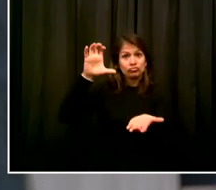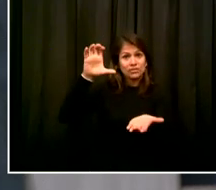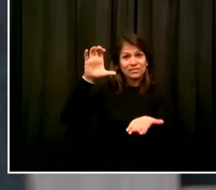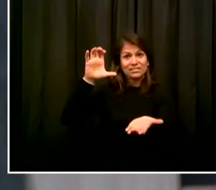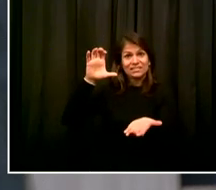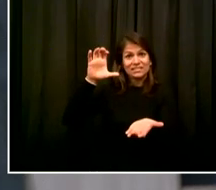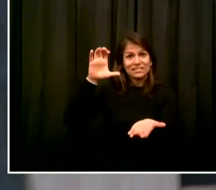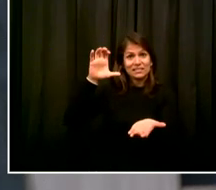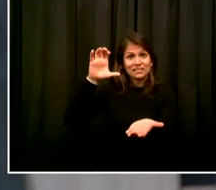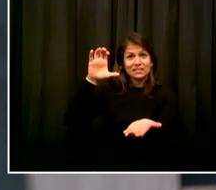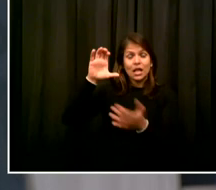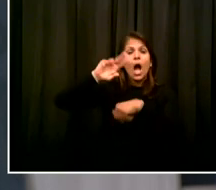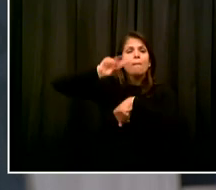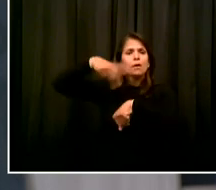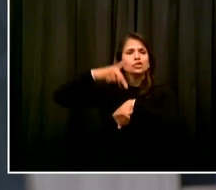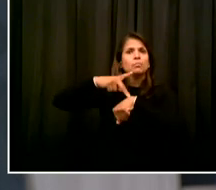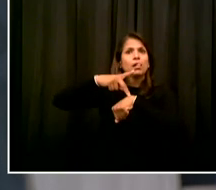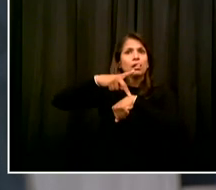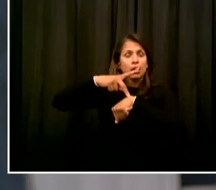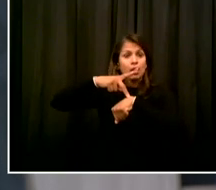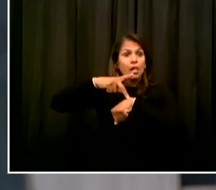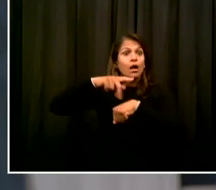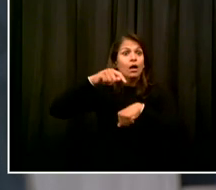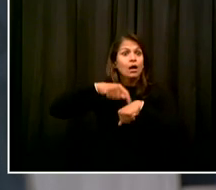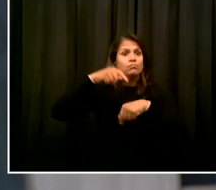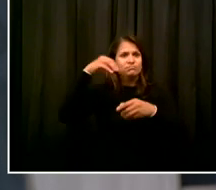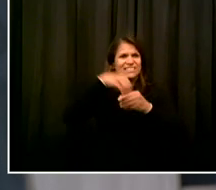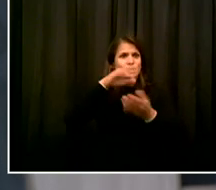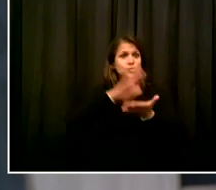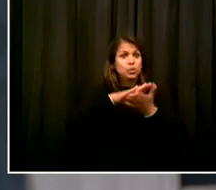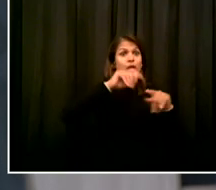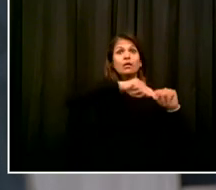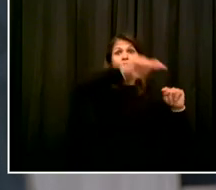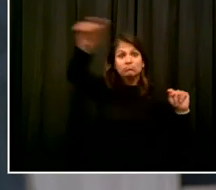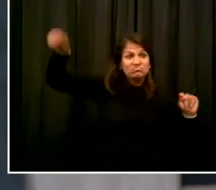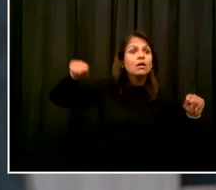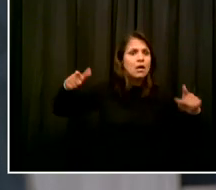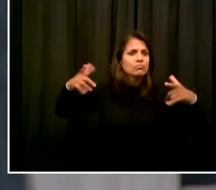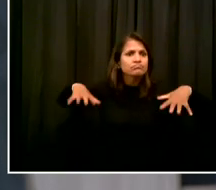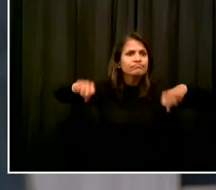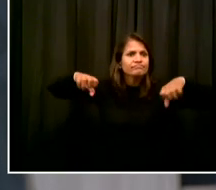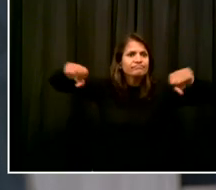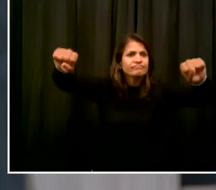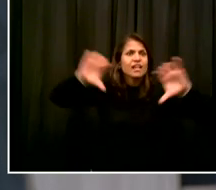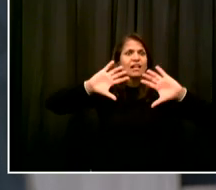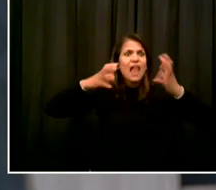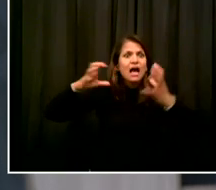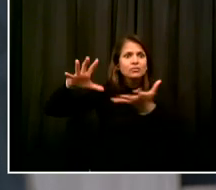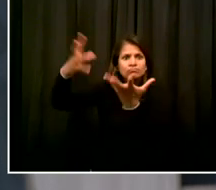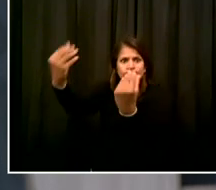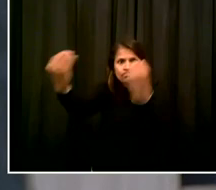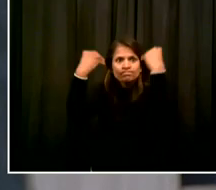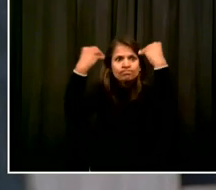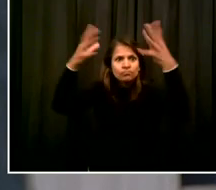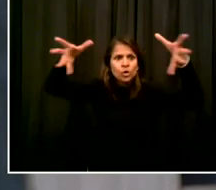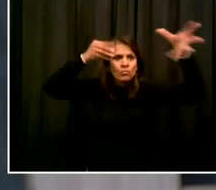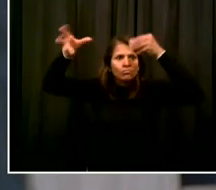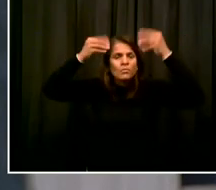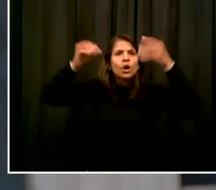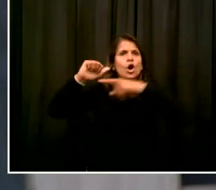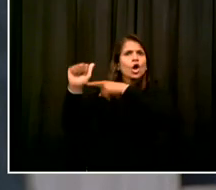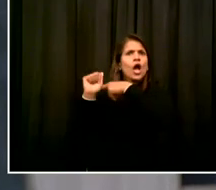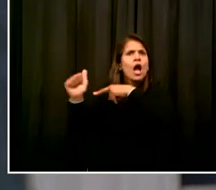So it's not surprising they would say they haven't been trained yet. They will be trained. There is training that happens before students start.